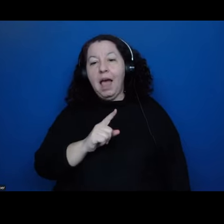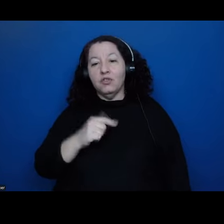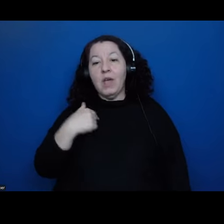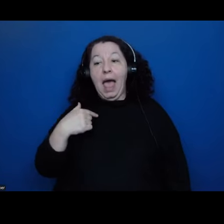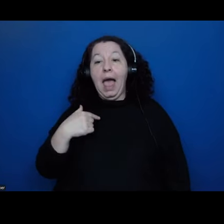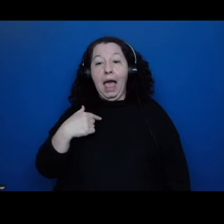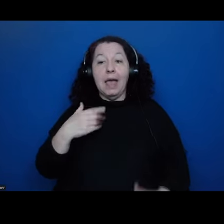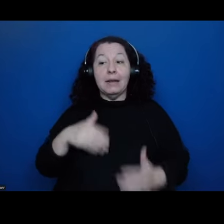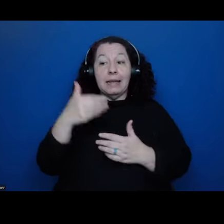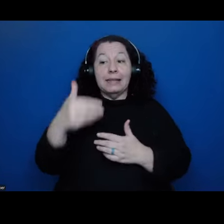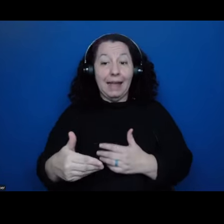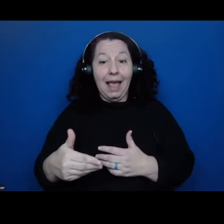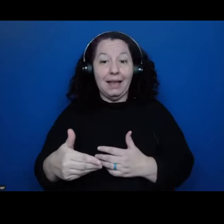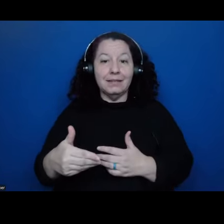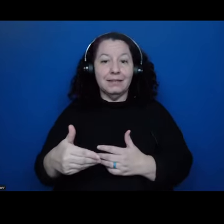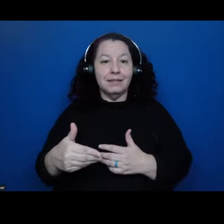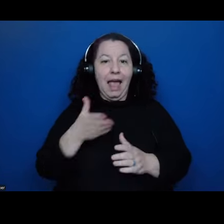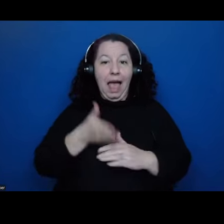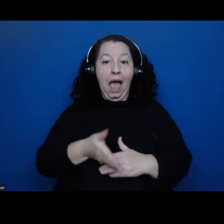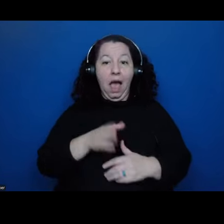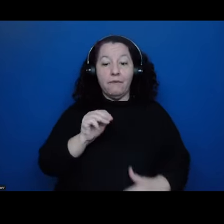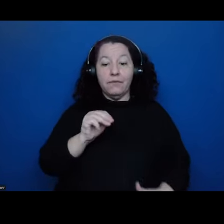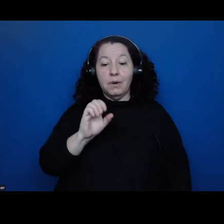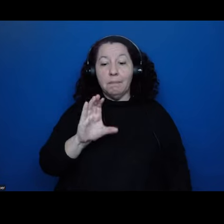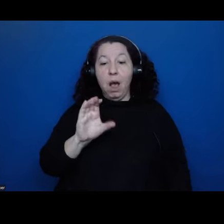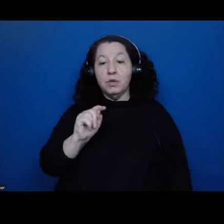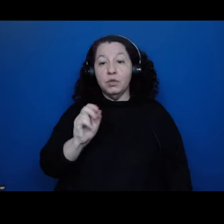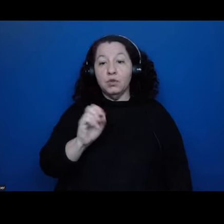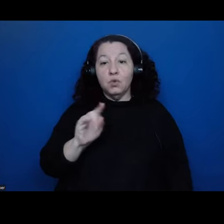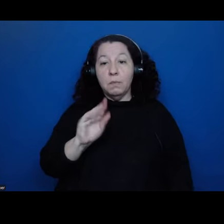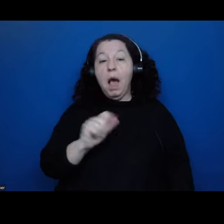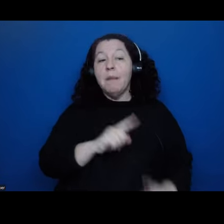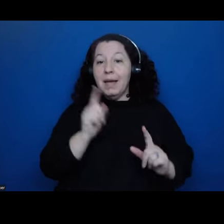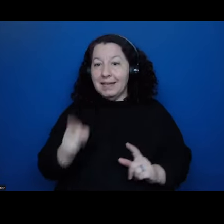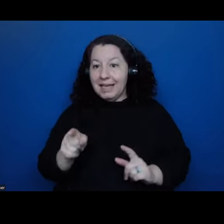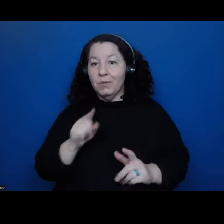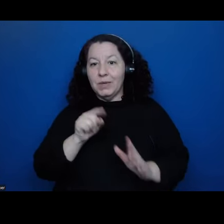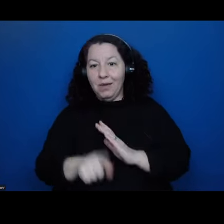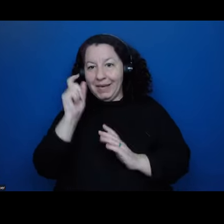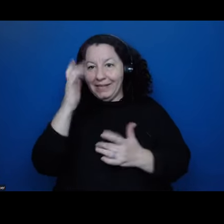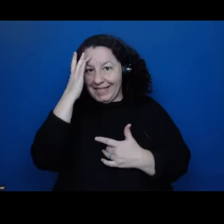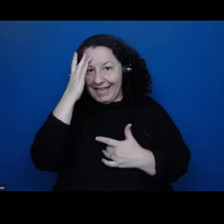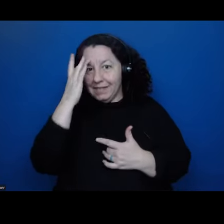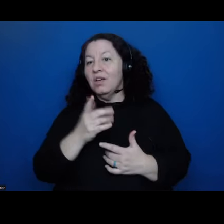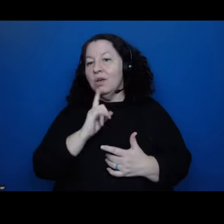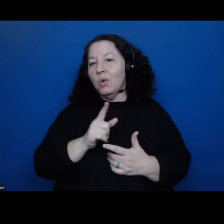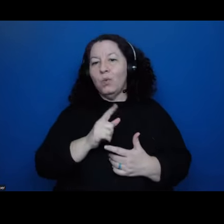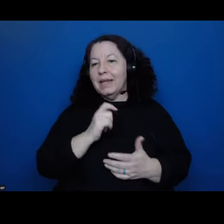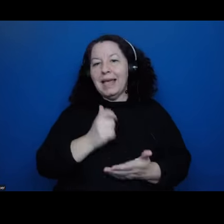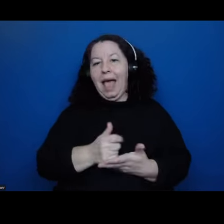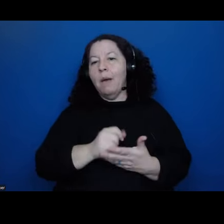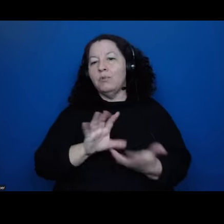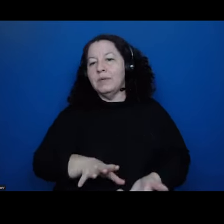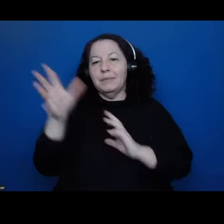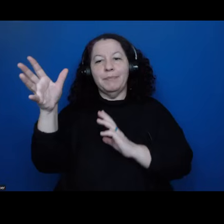Moctezuma, uh, and then he was killed because of disease. So, so it, it helped to destabilize the triple